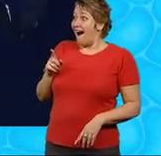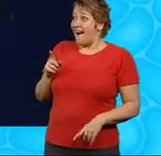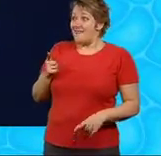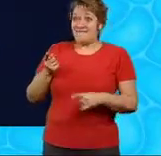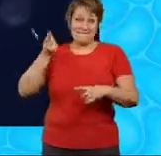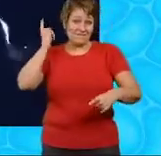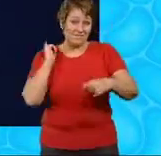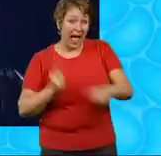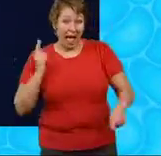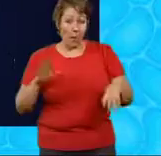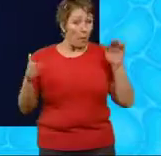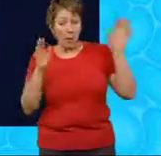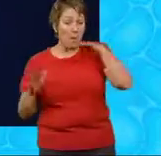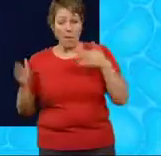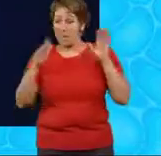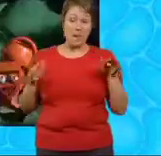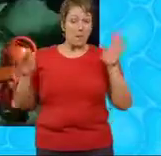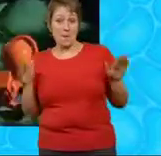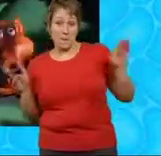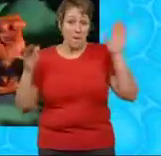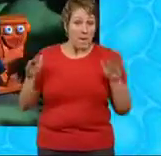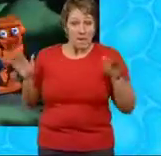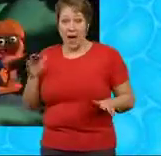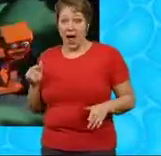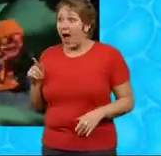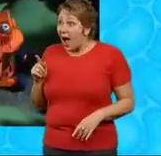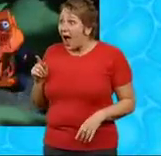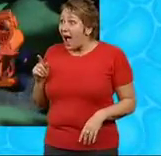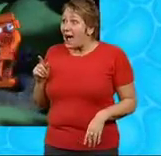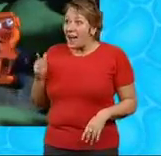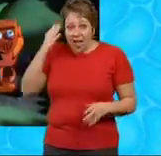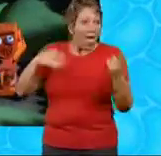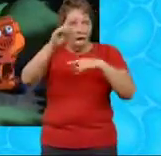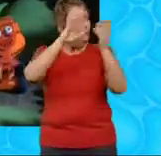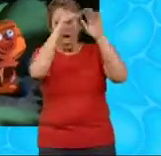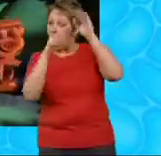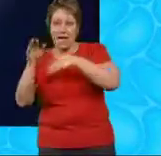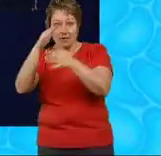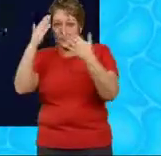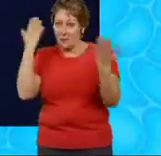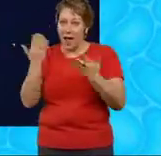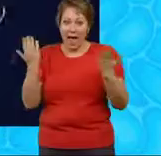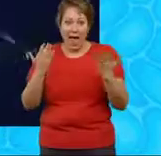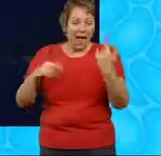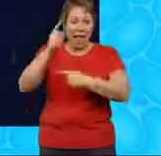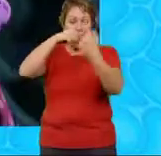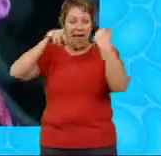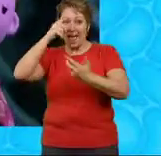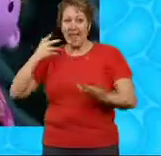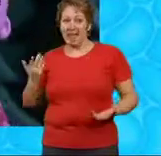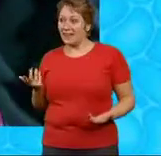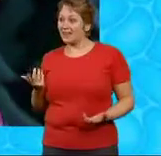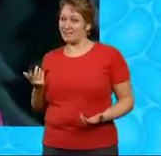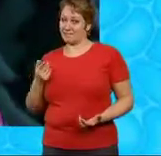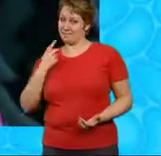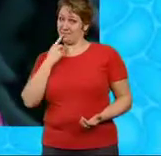They're so fast and fluttery And I just don't know where they're going to fly next Do